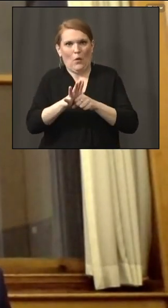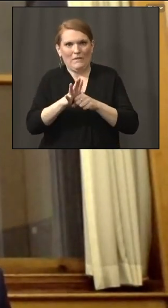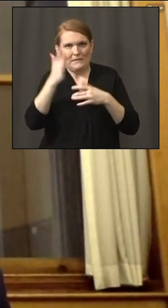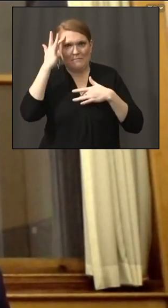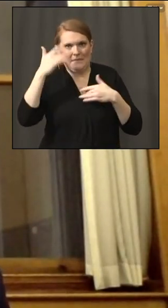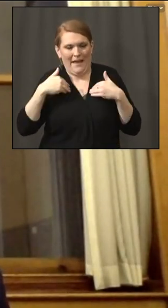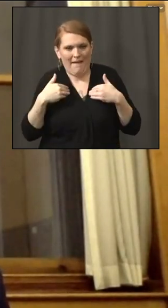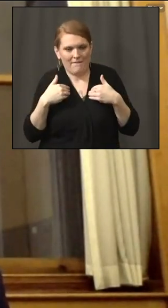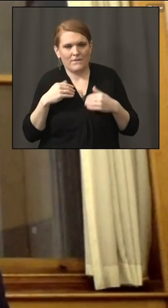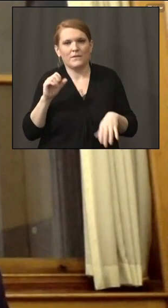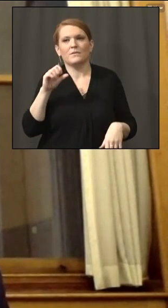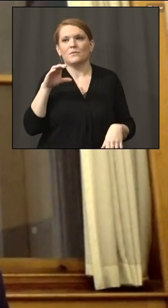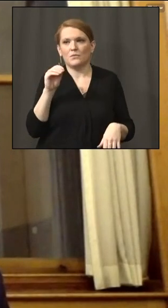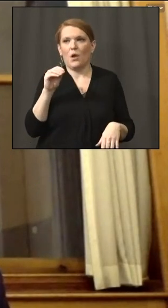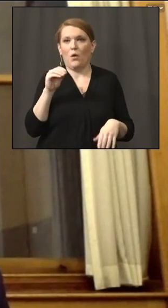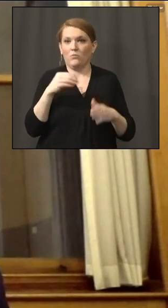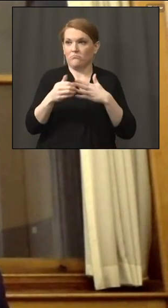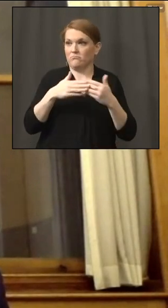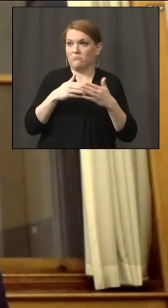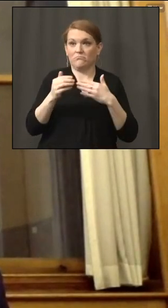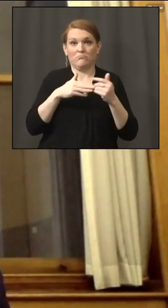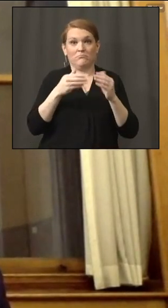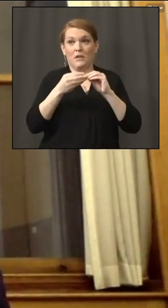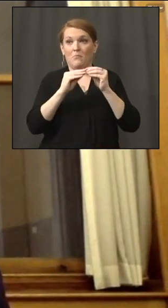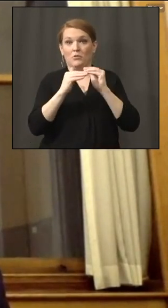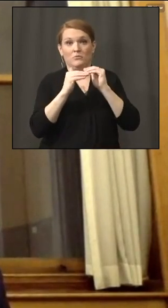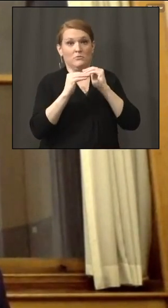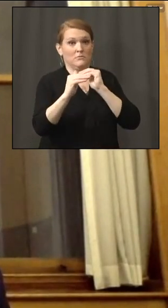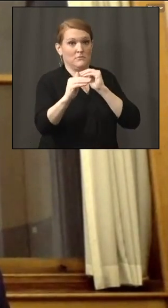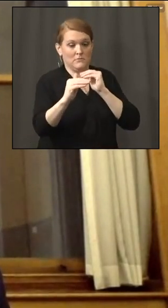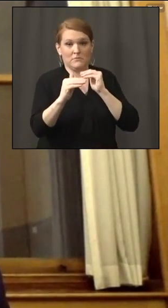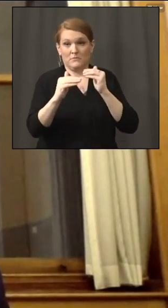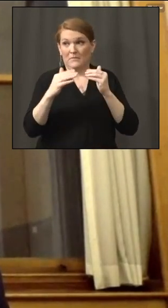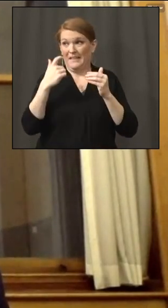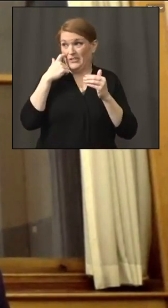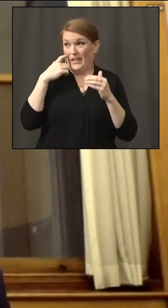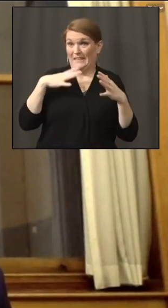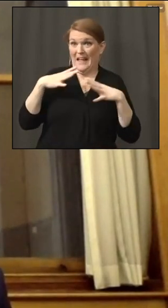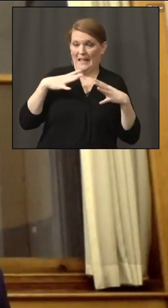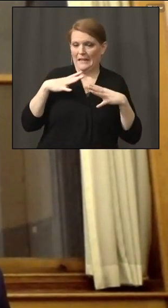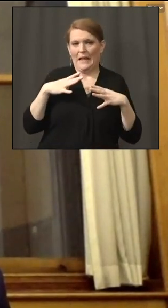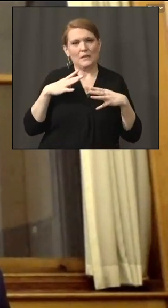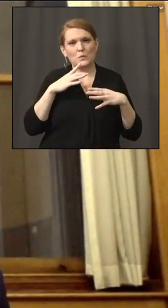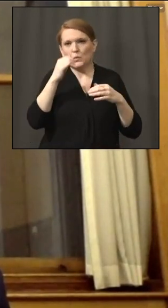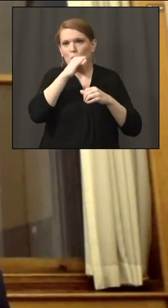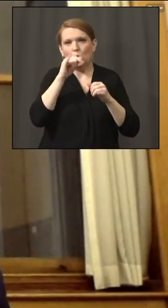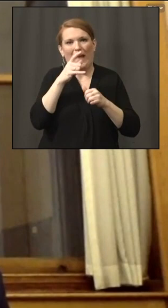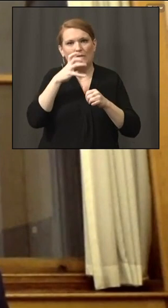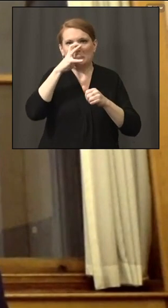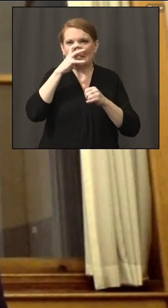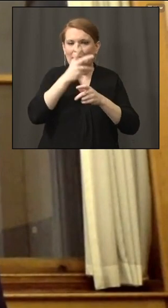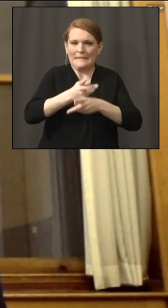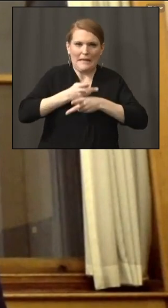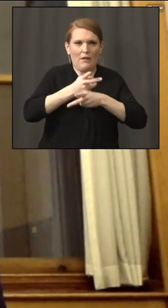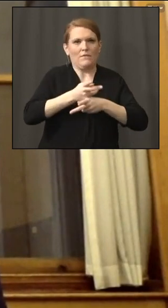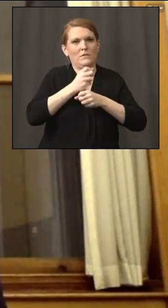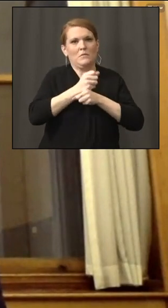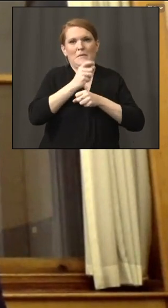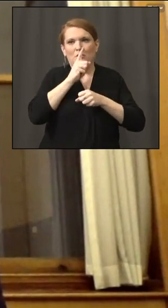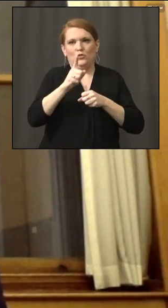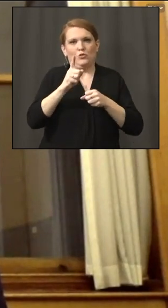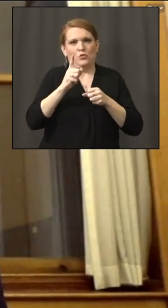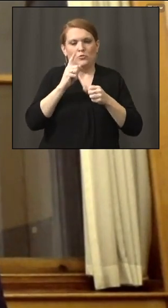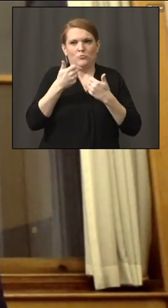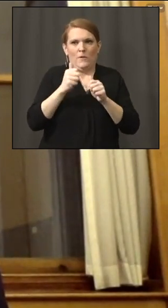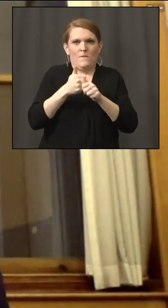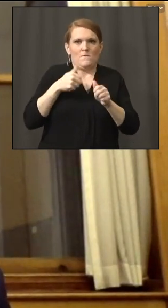know, as we come to the holiday period, we have to be very, very careful here to try to avoid that risk, including now looking at some of our neighboring states